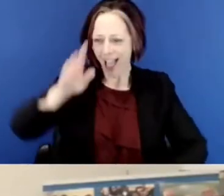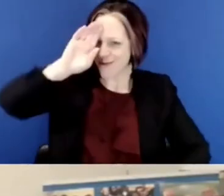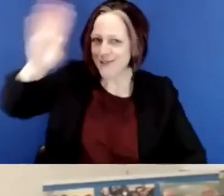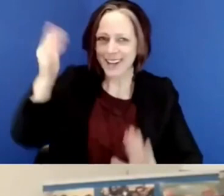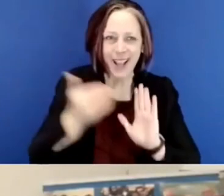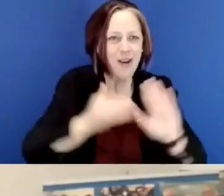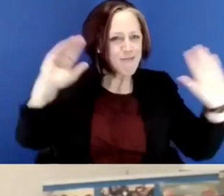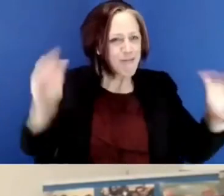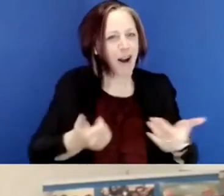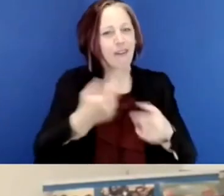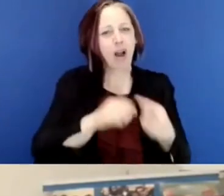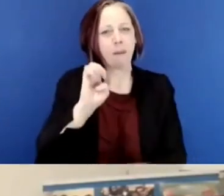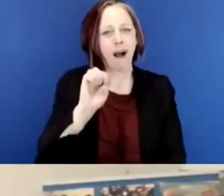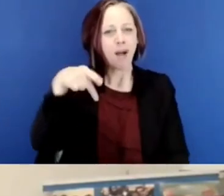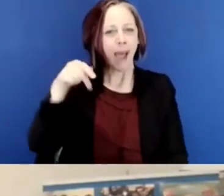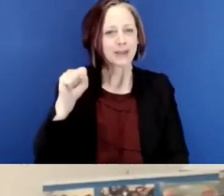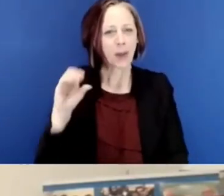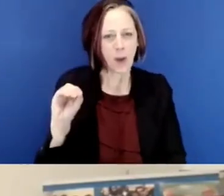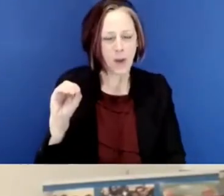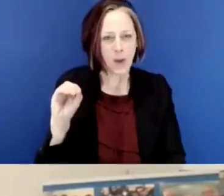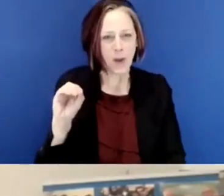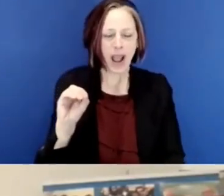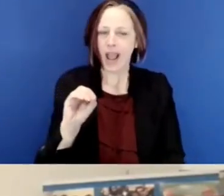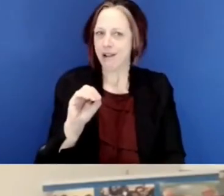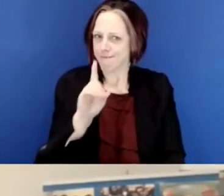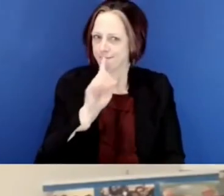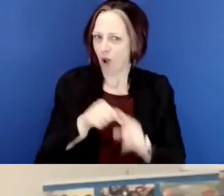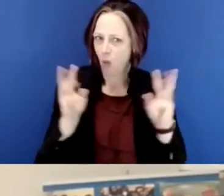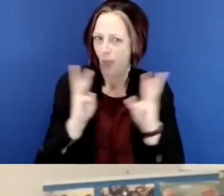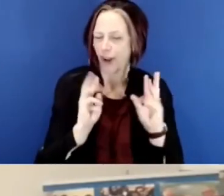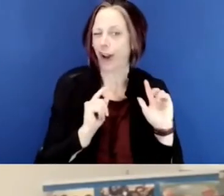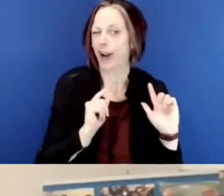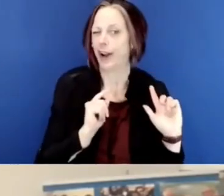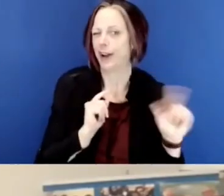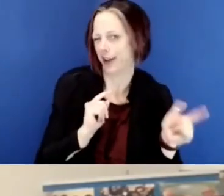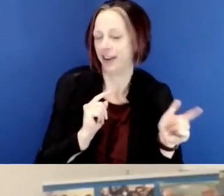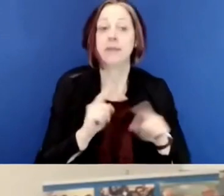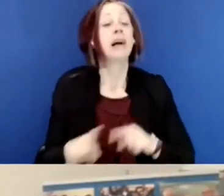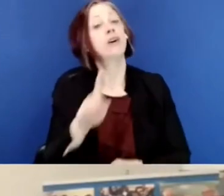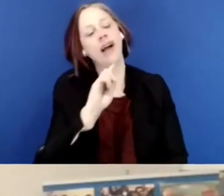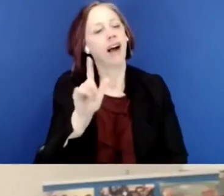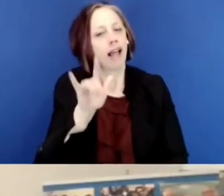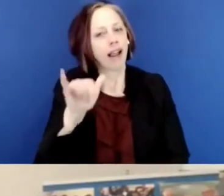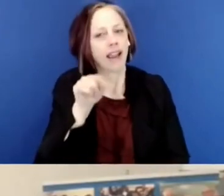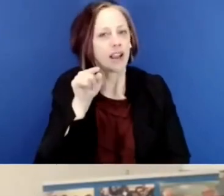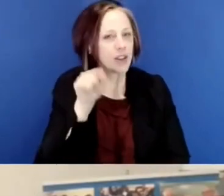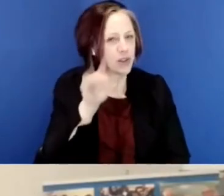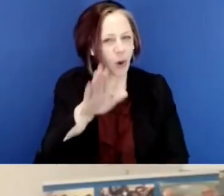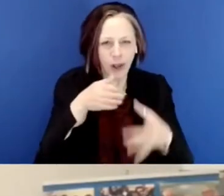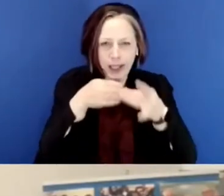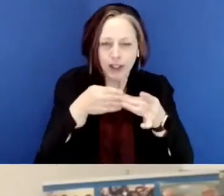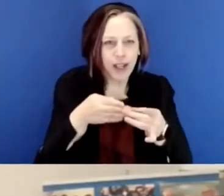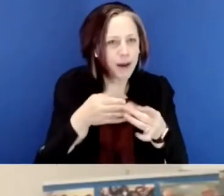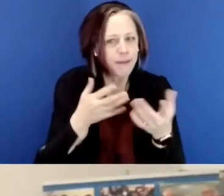you are. Lily, greetings and, and welcome from El Paso. We won't talk weather yet. We'll get to that later. But